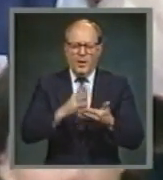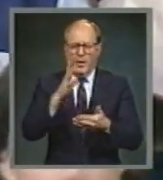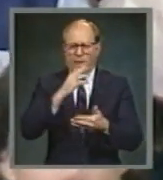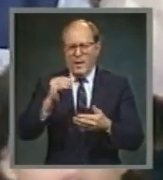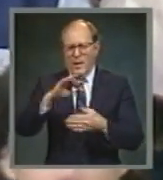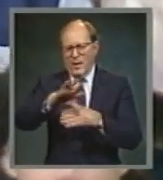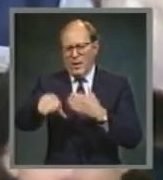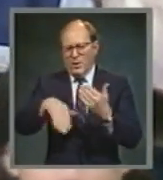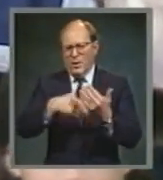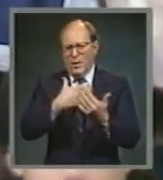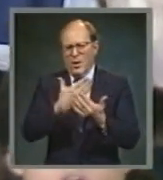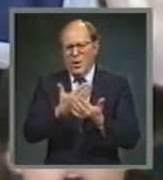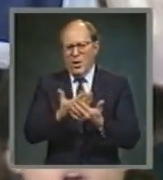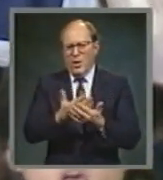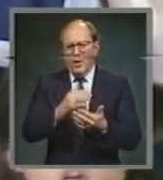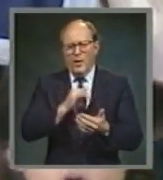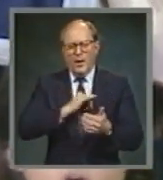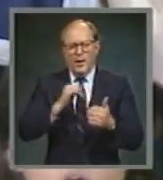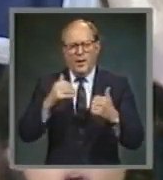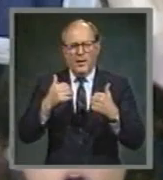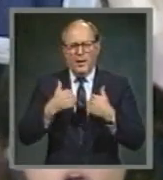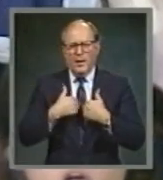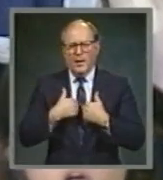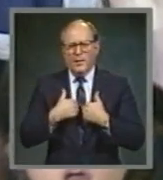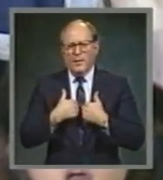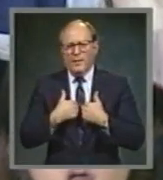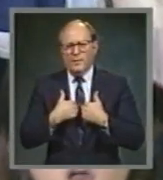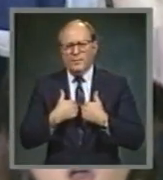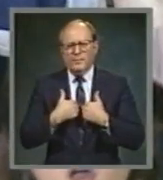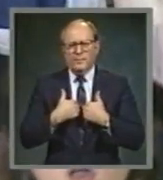and my all.